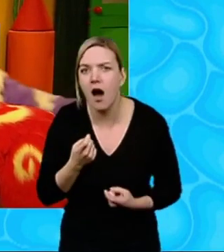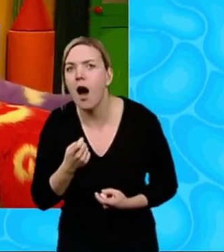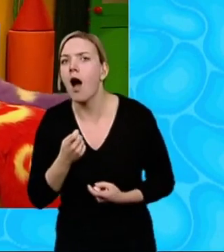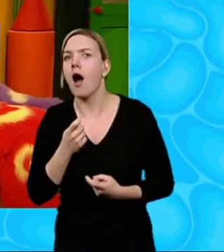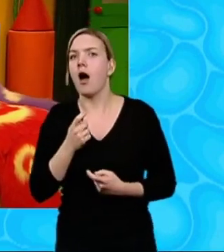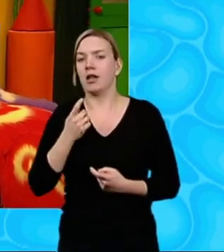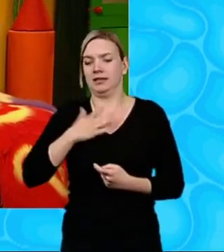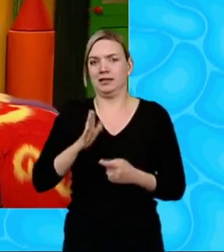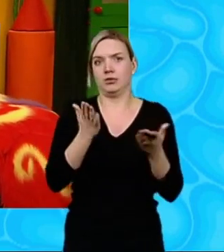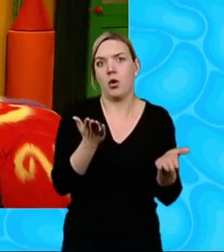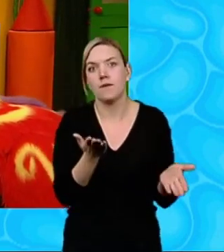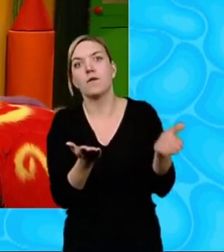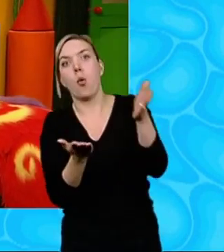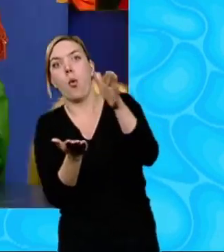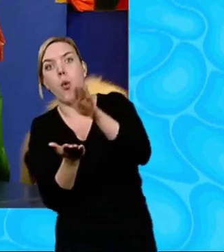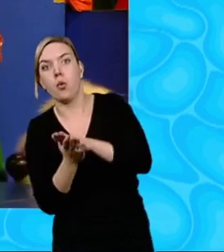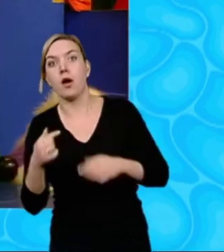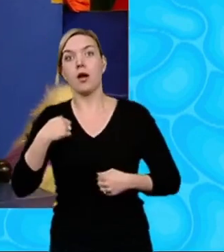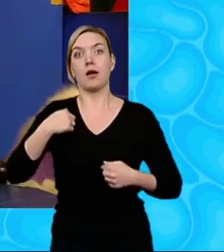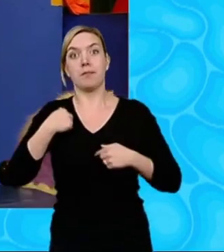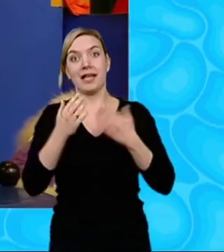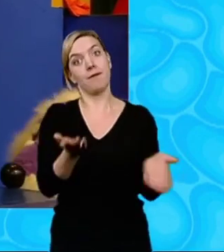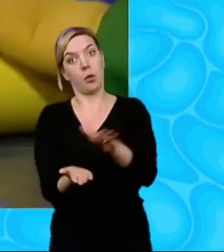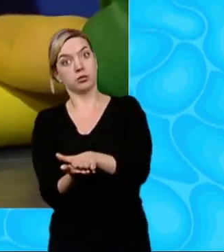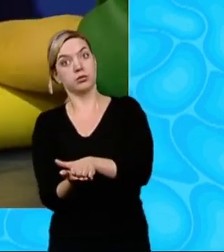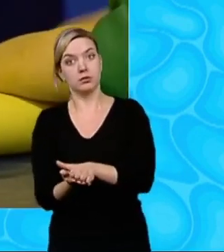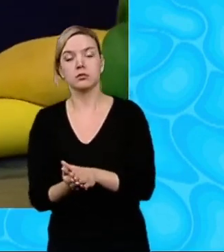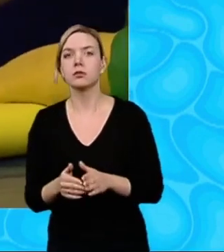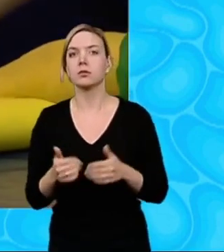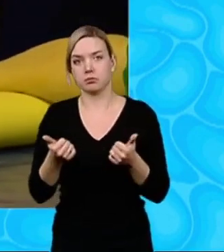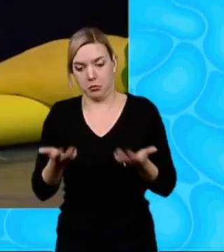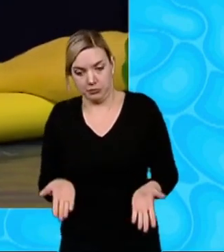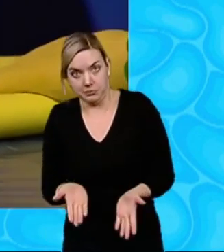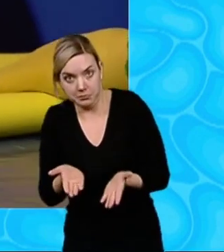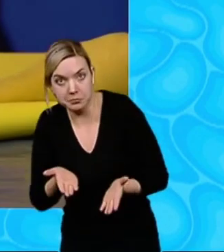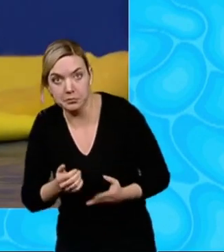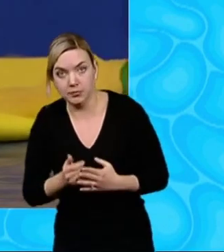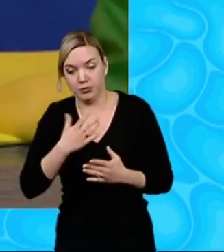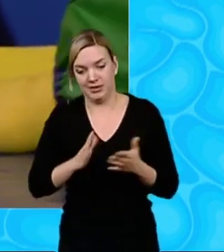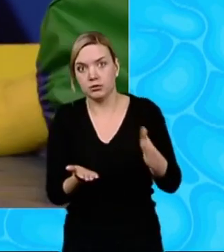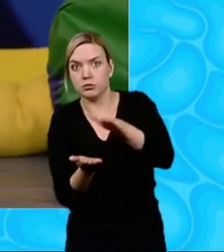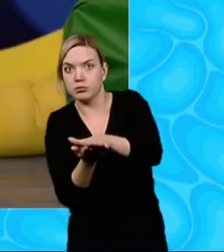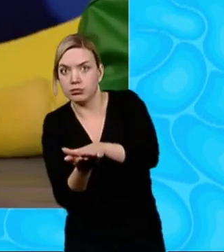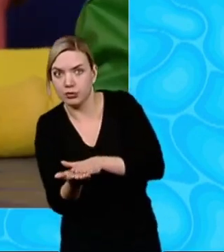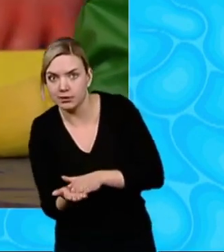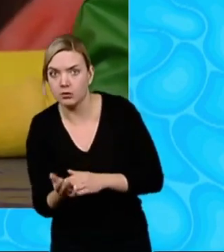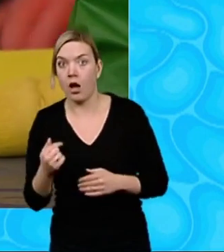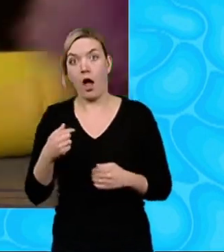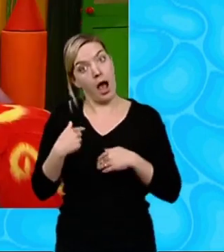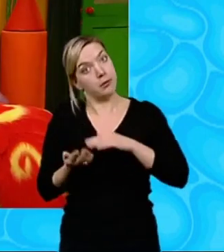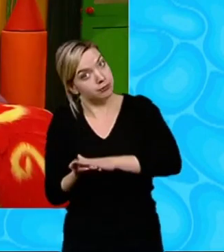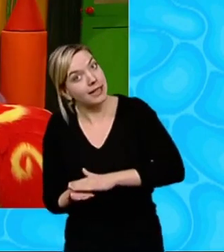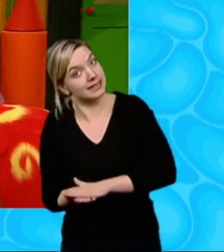do is you fold in half, like this Oh, can I do the folding, Max? Oh, yes, OK Just press it down there OK I'm pressing it